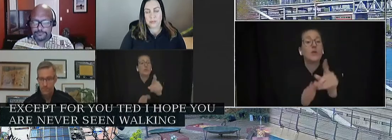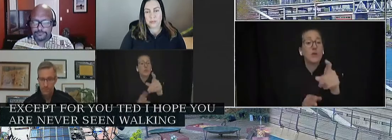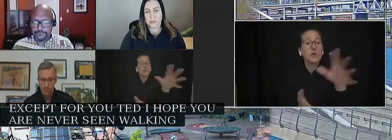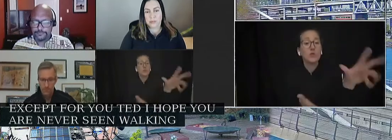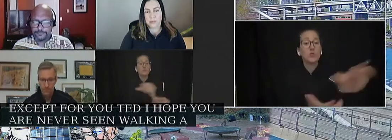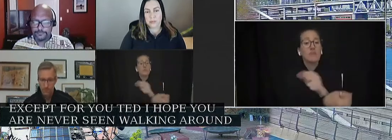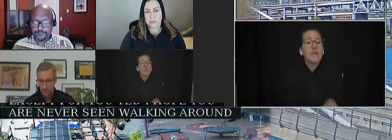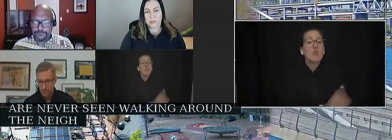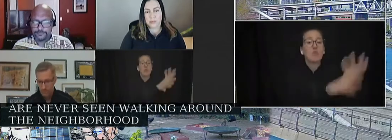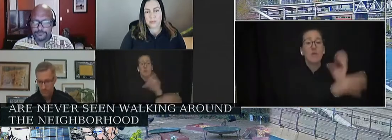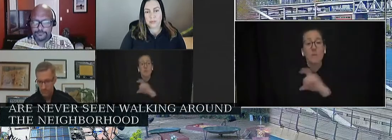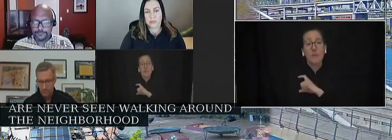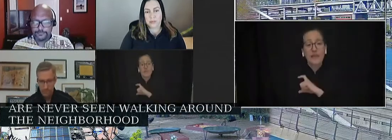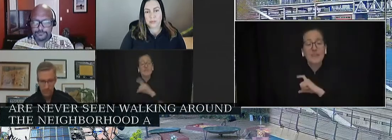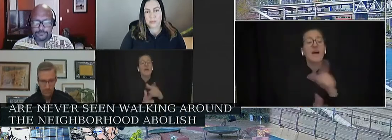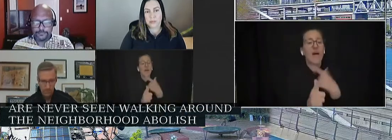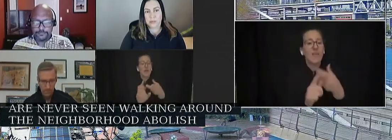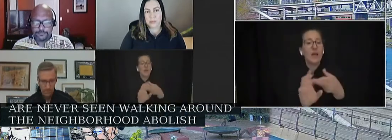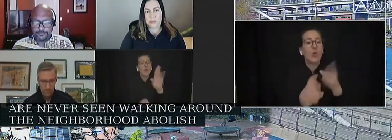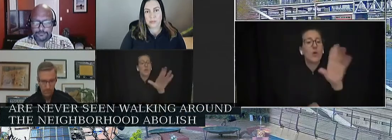Thank you. Next we have Javier.